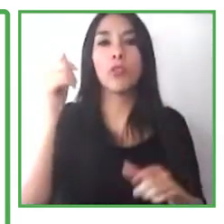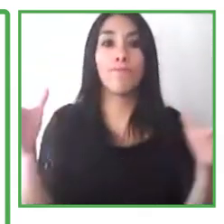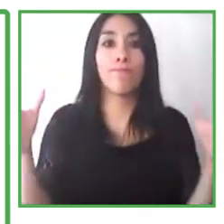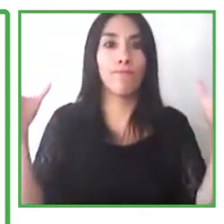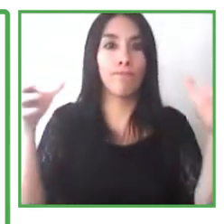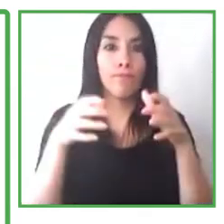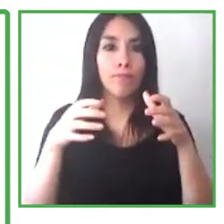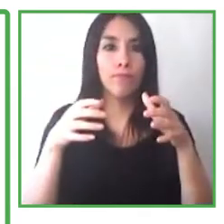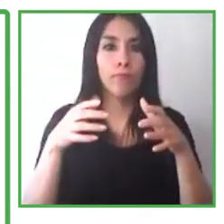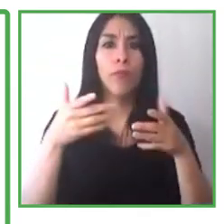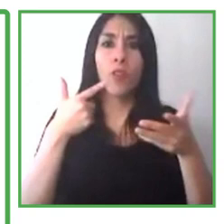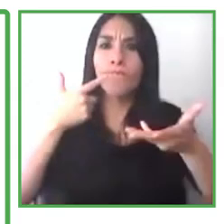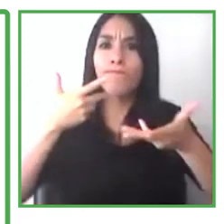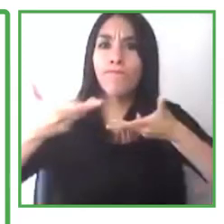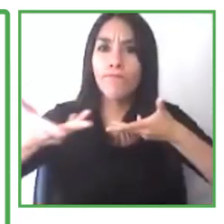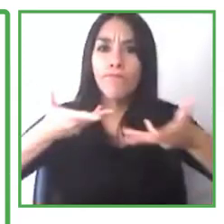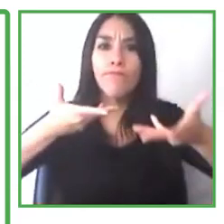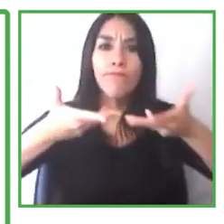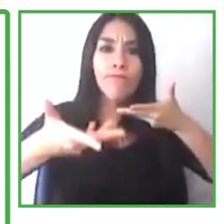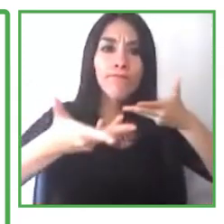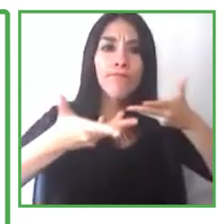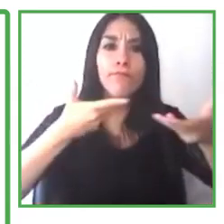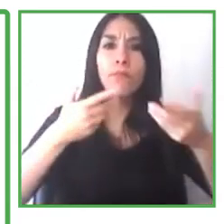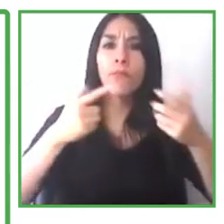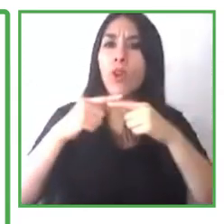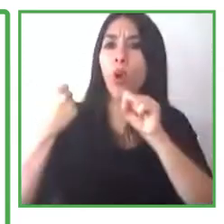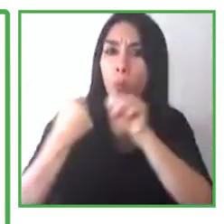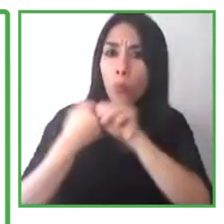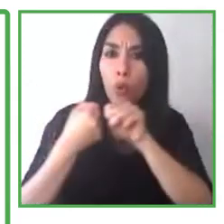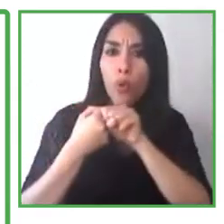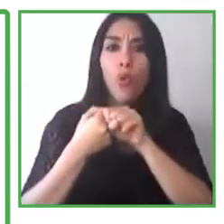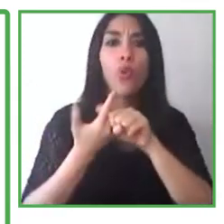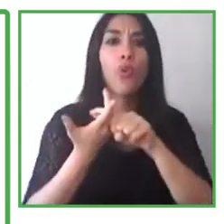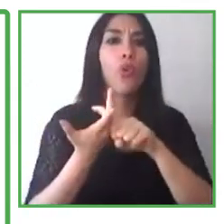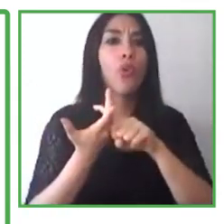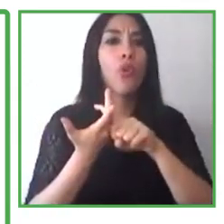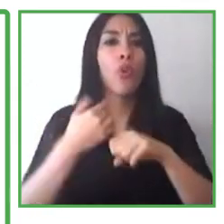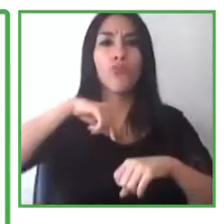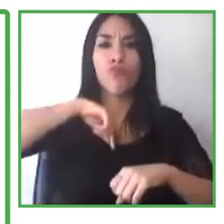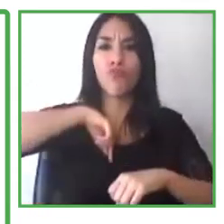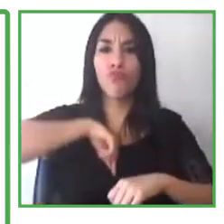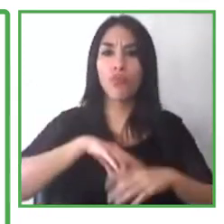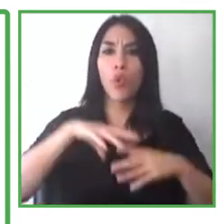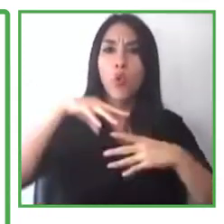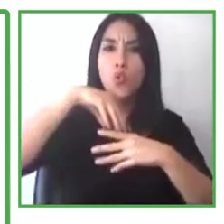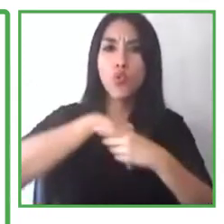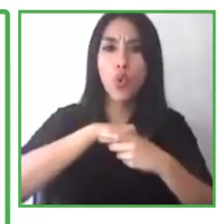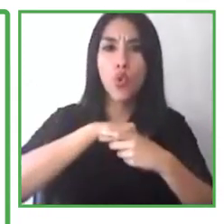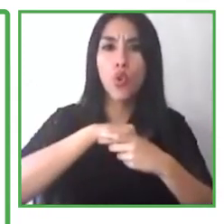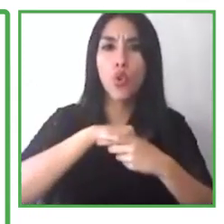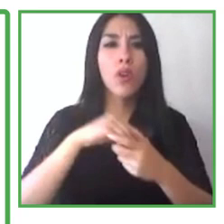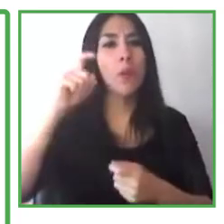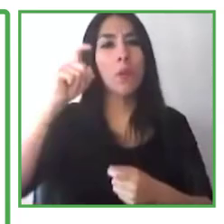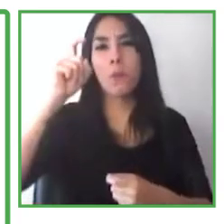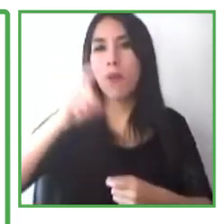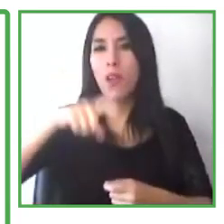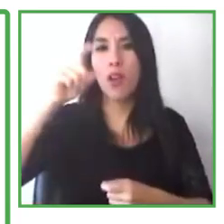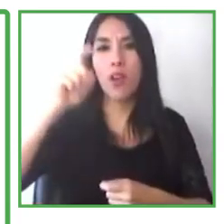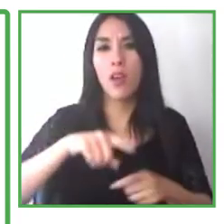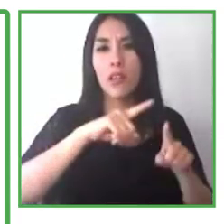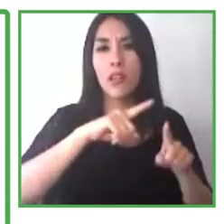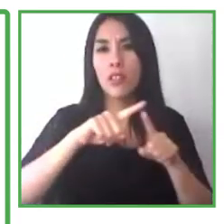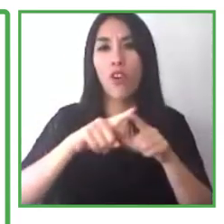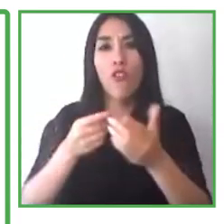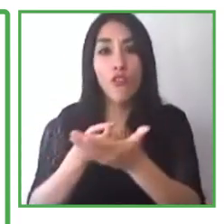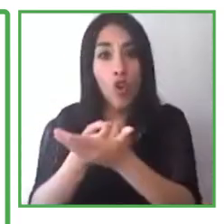from all different aspects, different angles. And depending on where you are in your disability inclusion